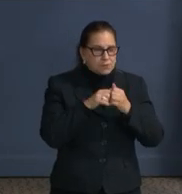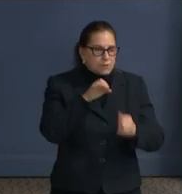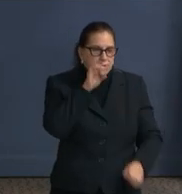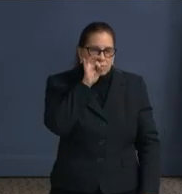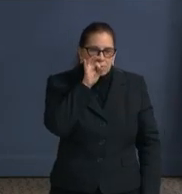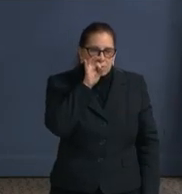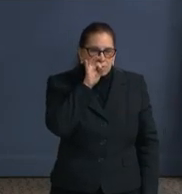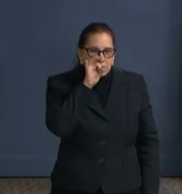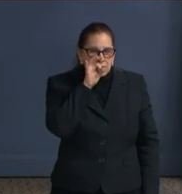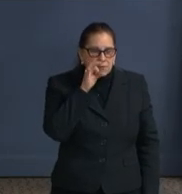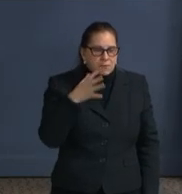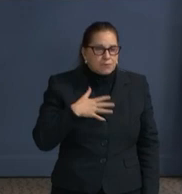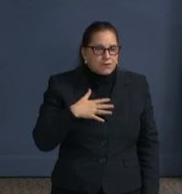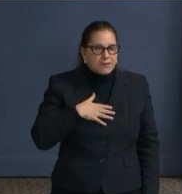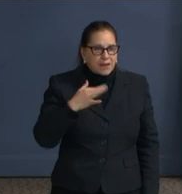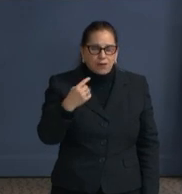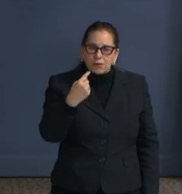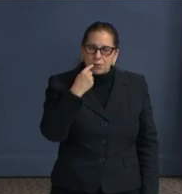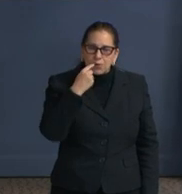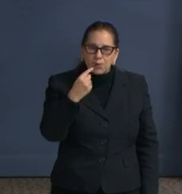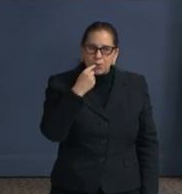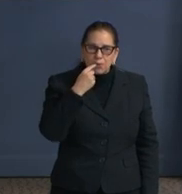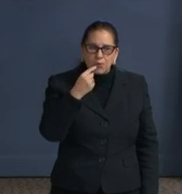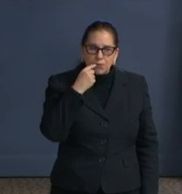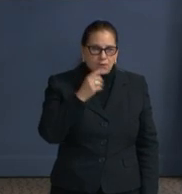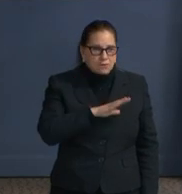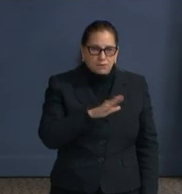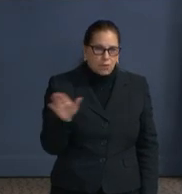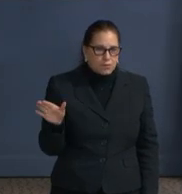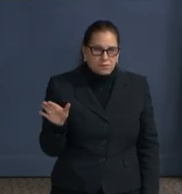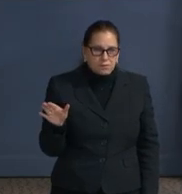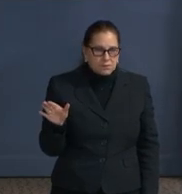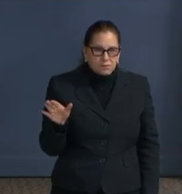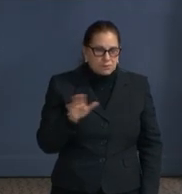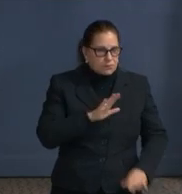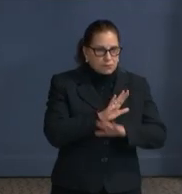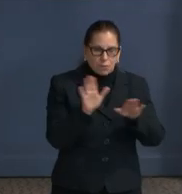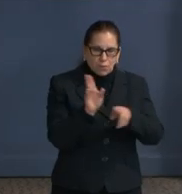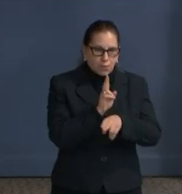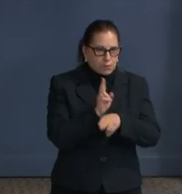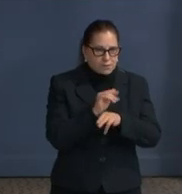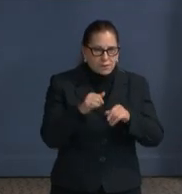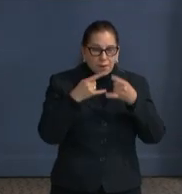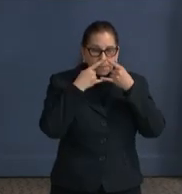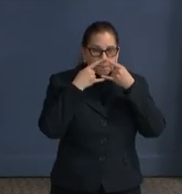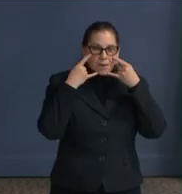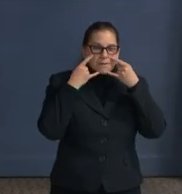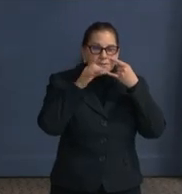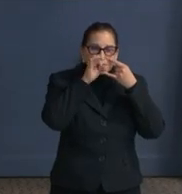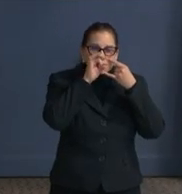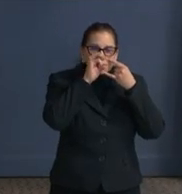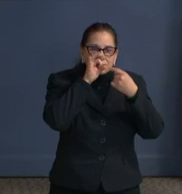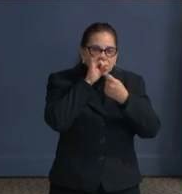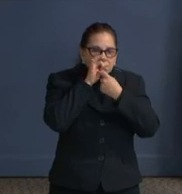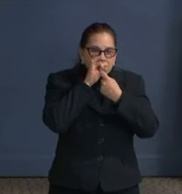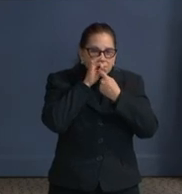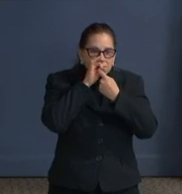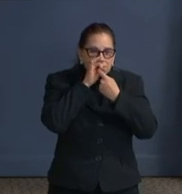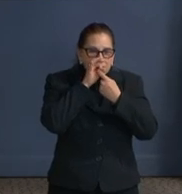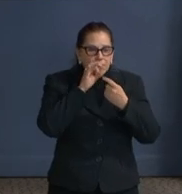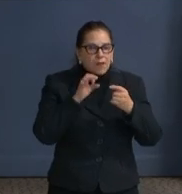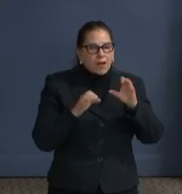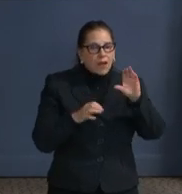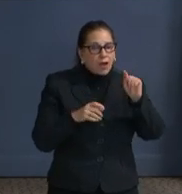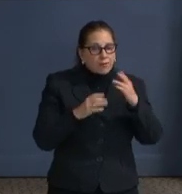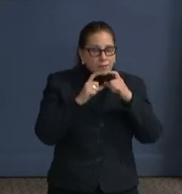this is a great opportunity for me to remind people to not wear those when you wear a cloth mask or cloth face